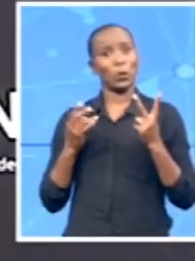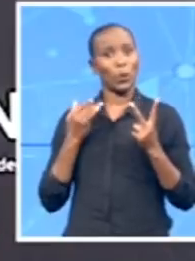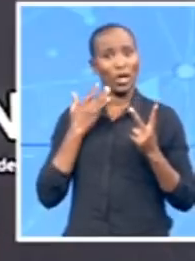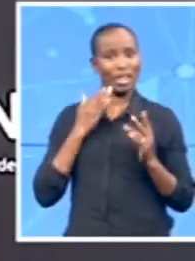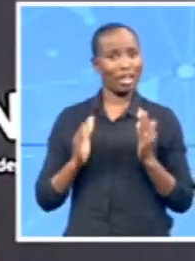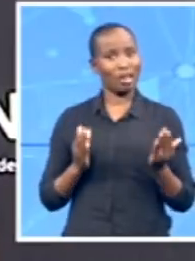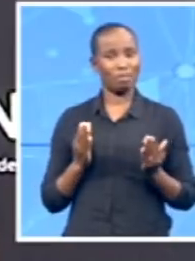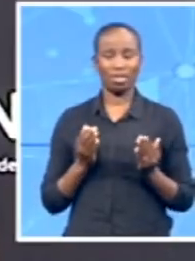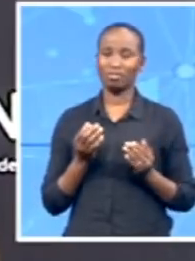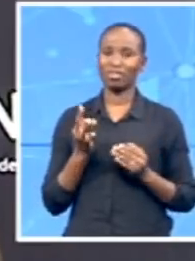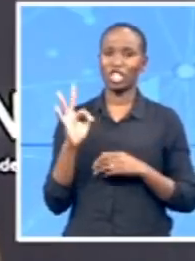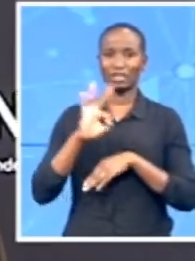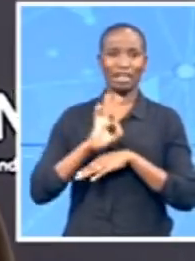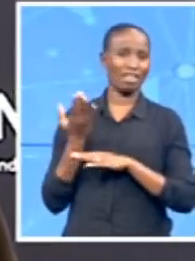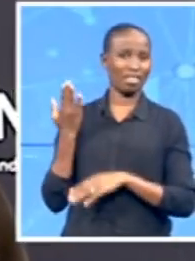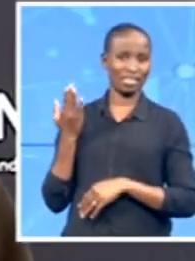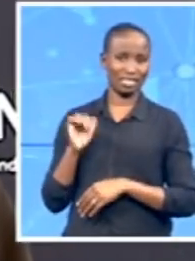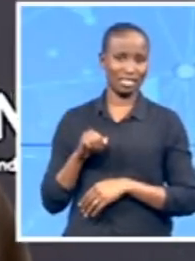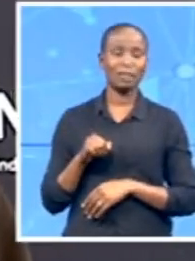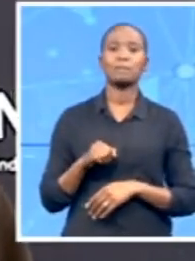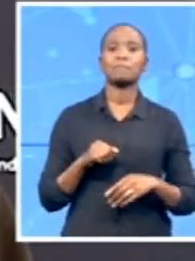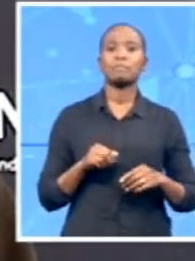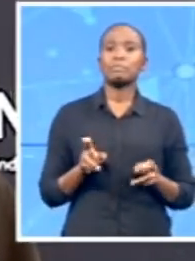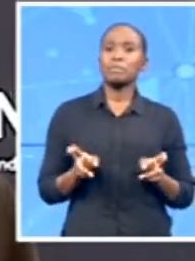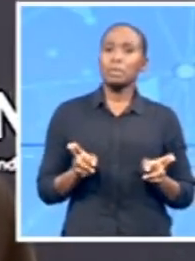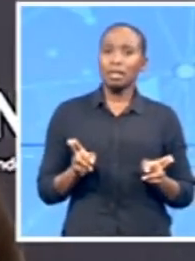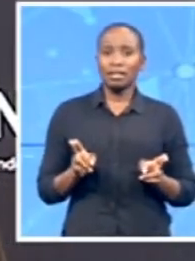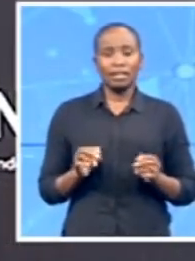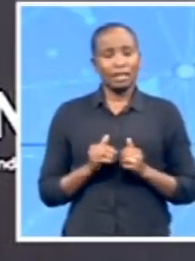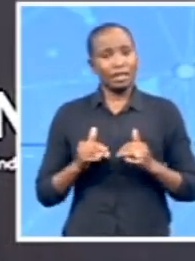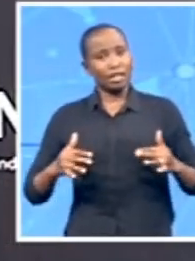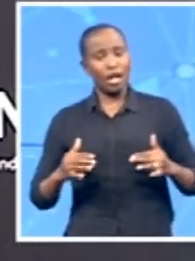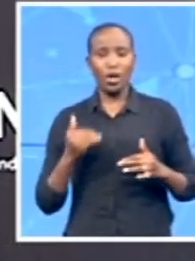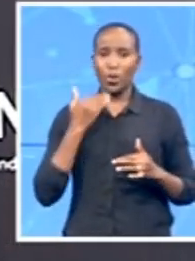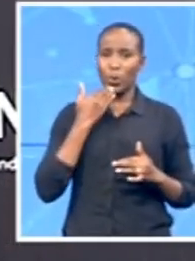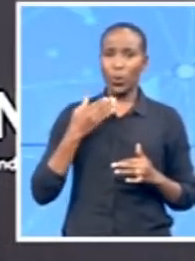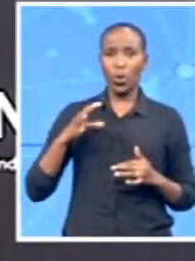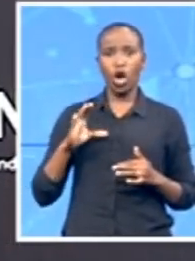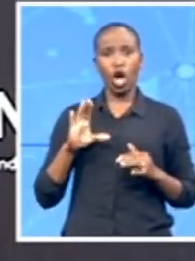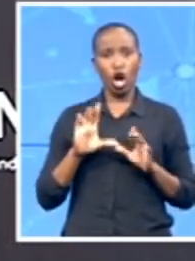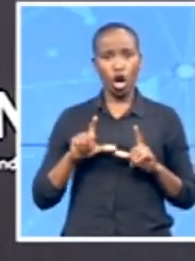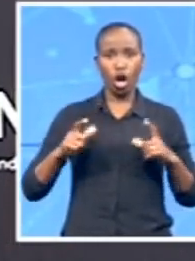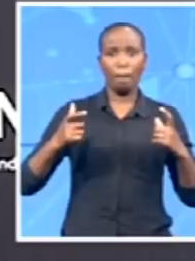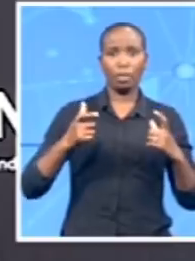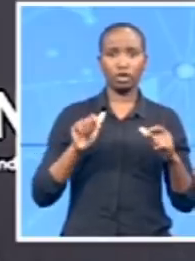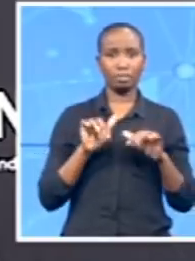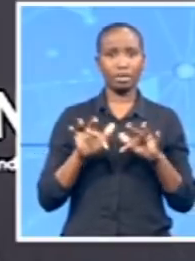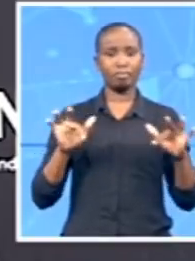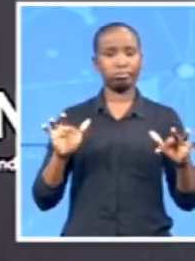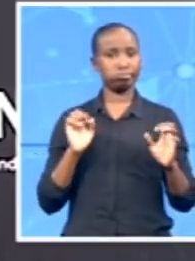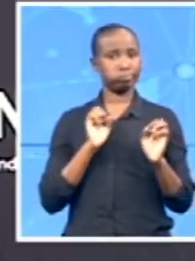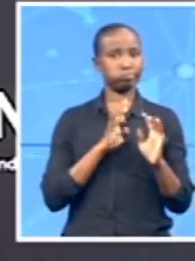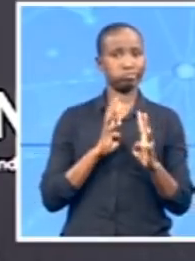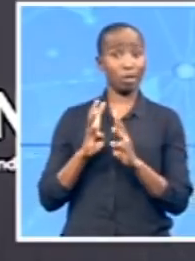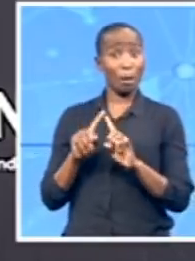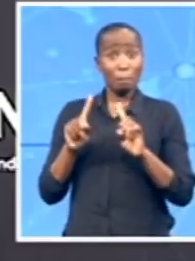Usually a quiet start with the commissioners trickling in. But this morning there's almost a sense of excitement and anticipation. We saw